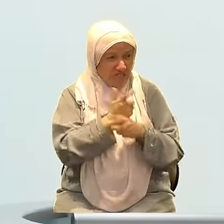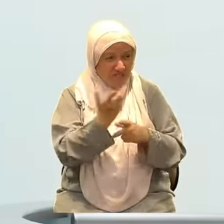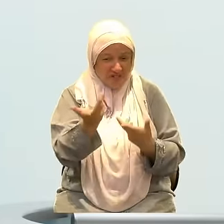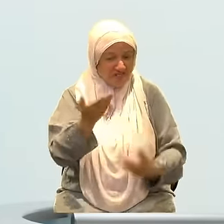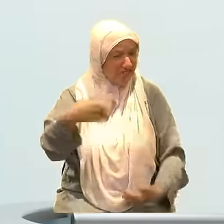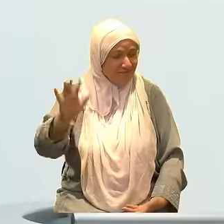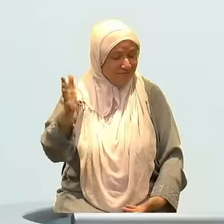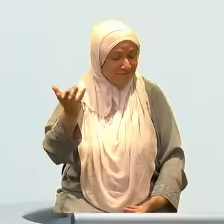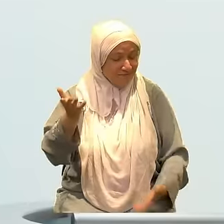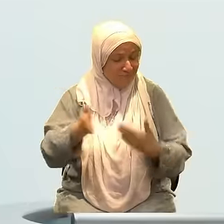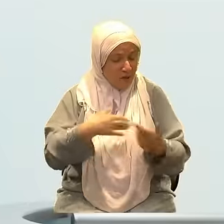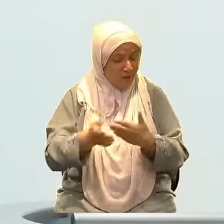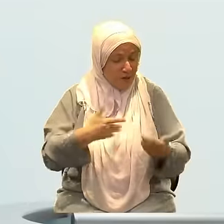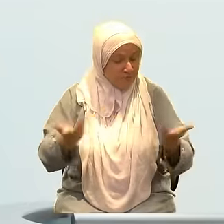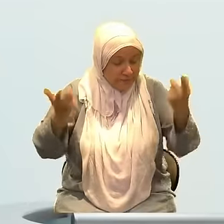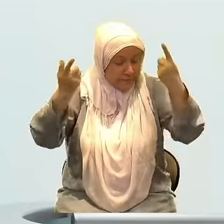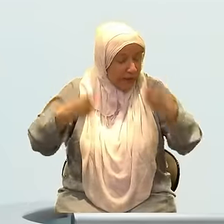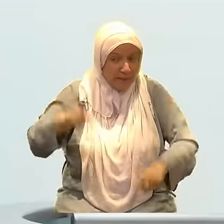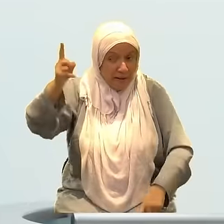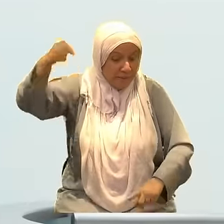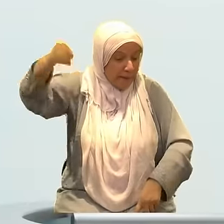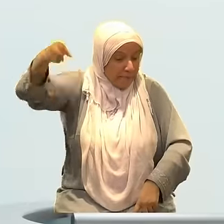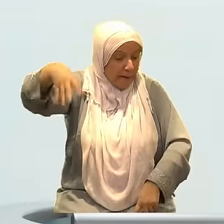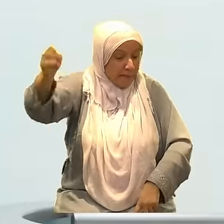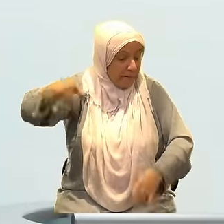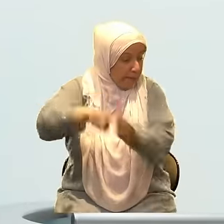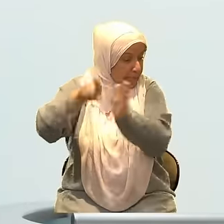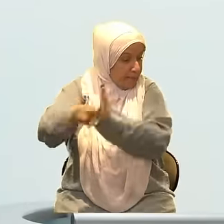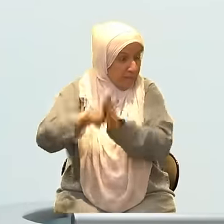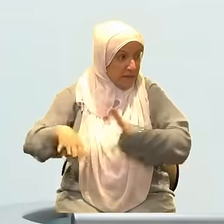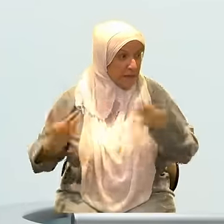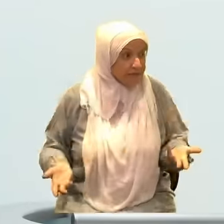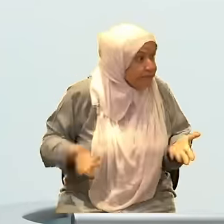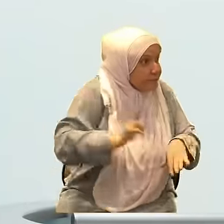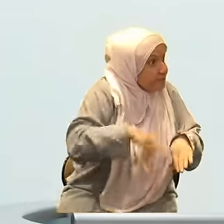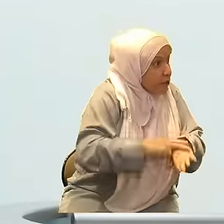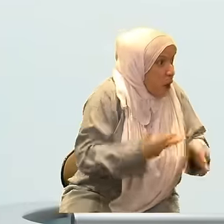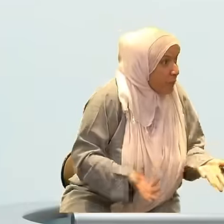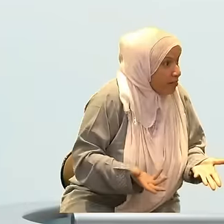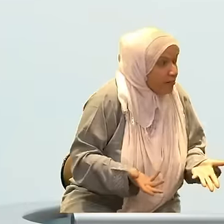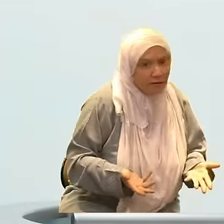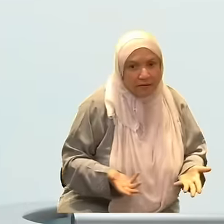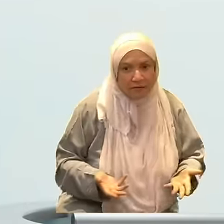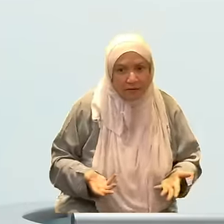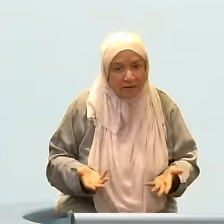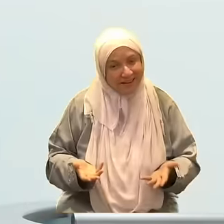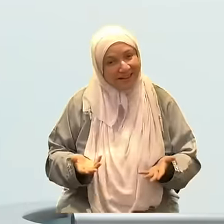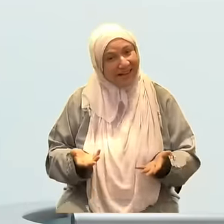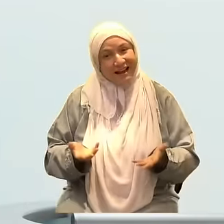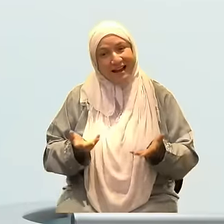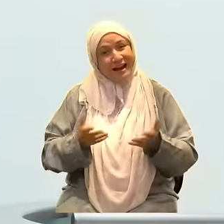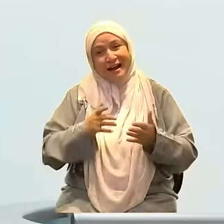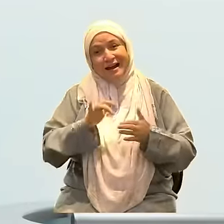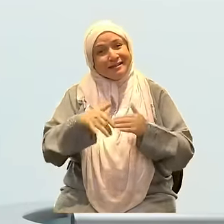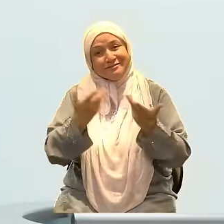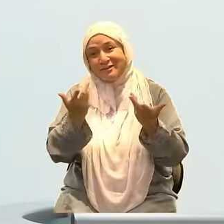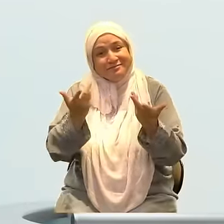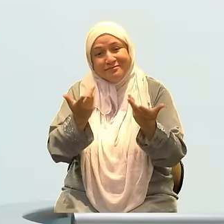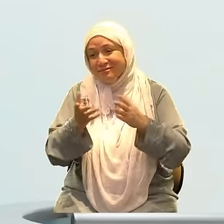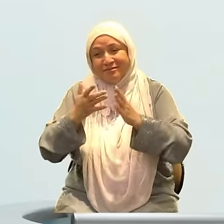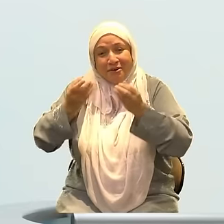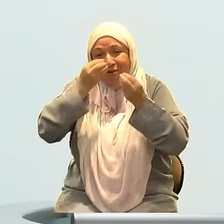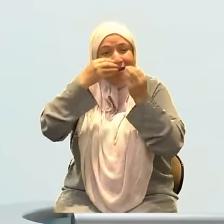and attend the festivals and away from all the politics of the Hajj. Enjoy the pilgrimage season. And I'm okay. That's